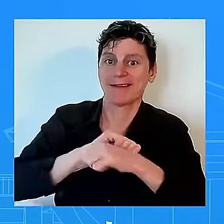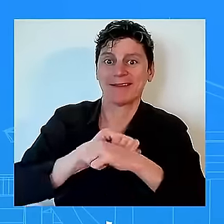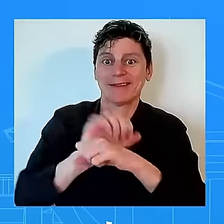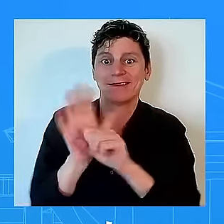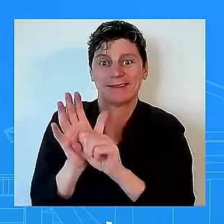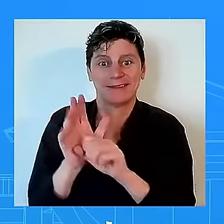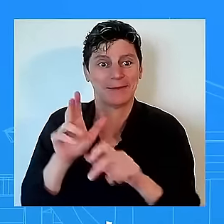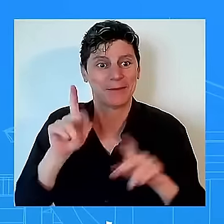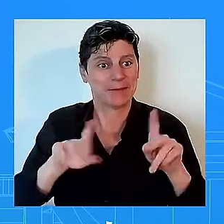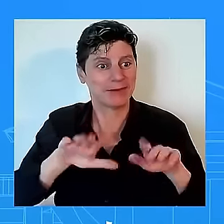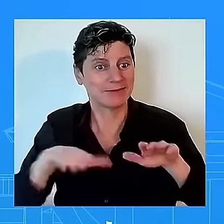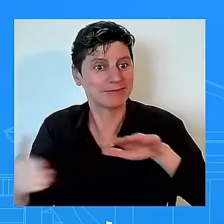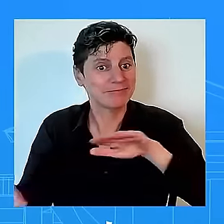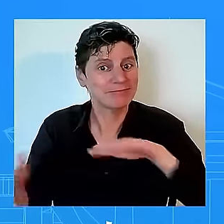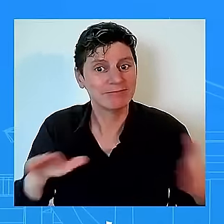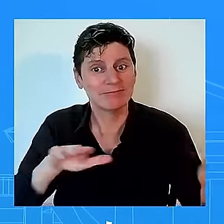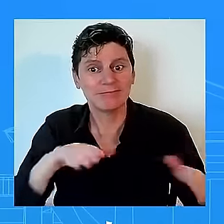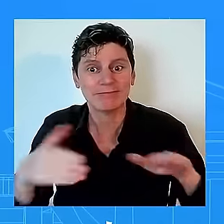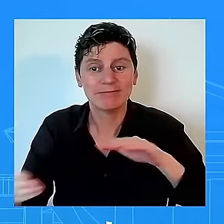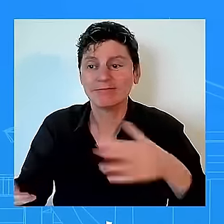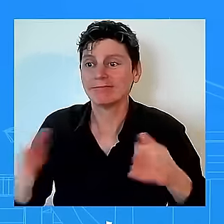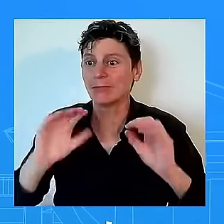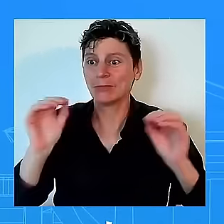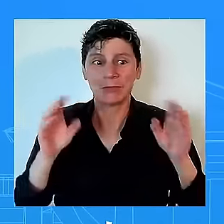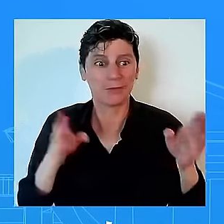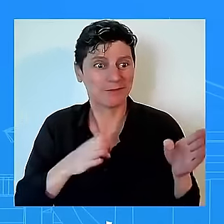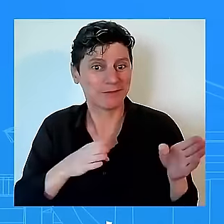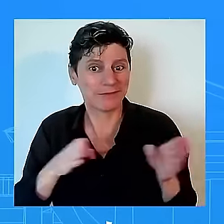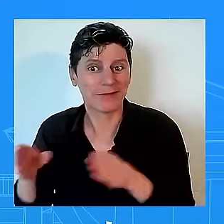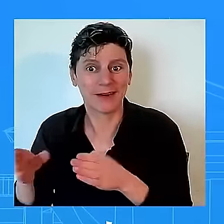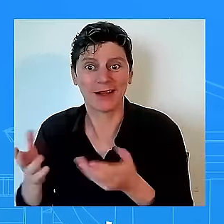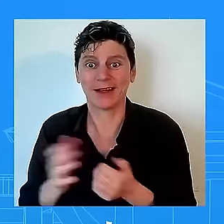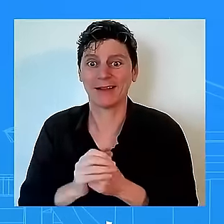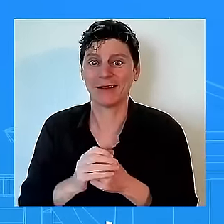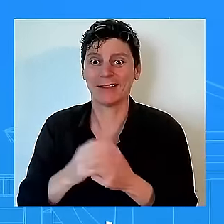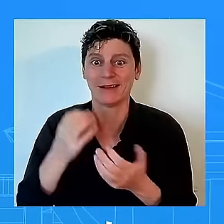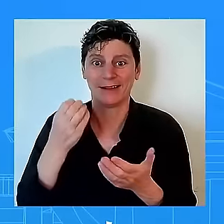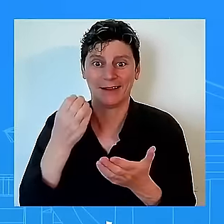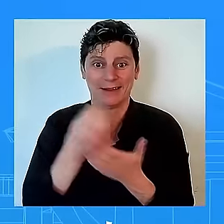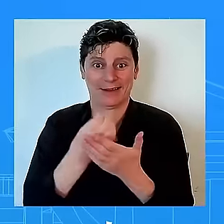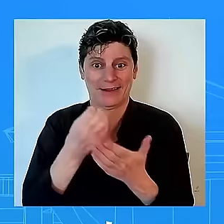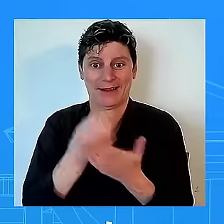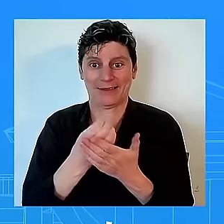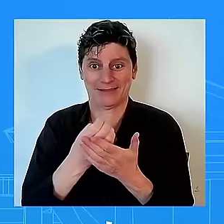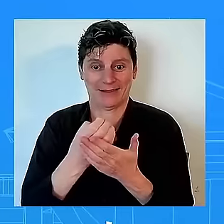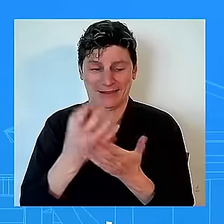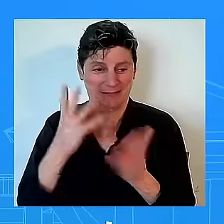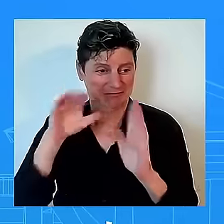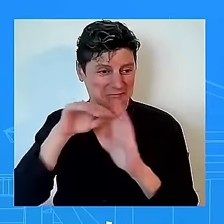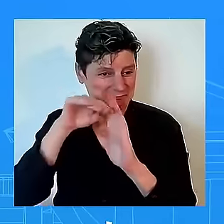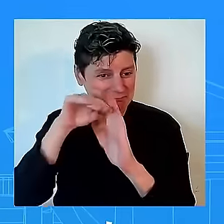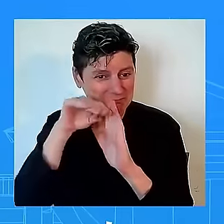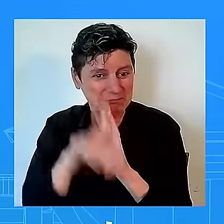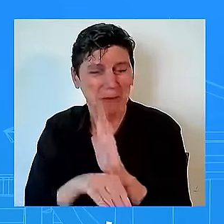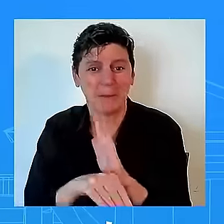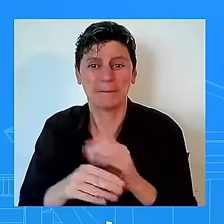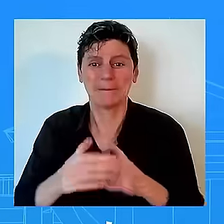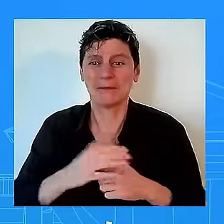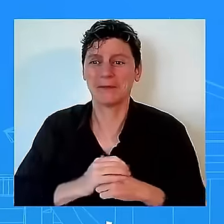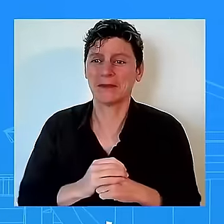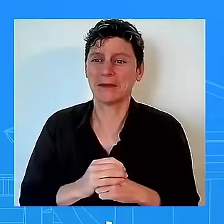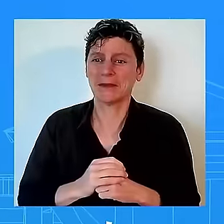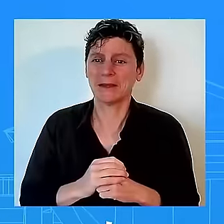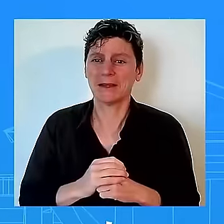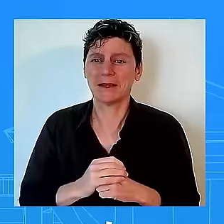no plan our economy was literally in a downfall one more if i might uh october 1st if the dock